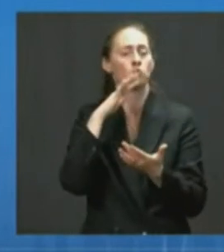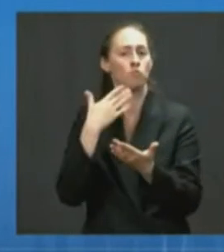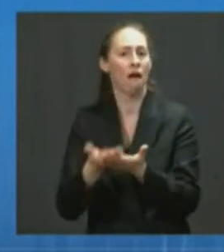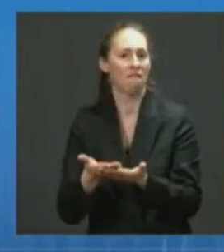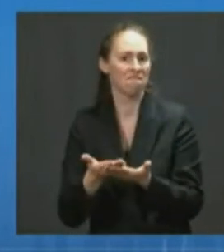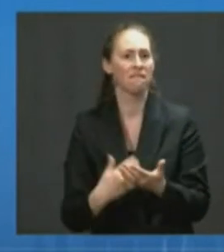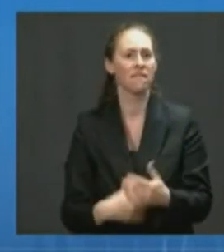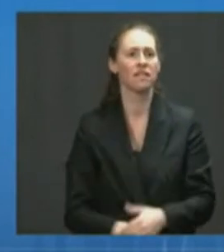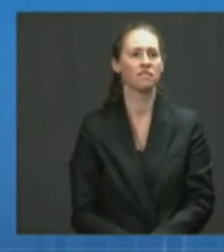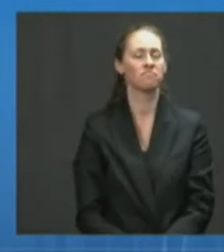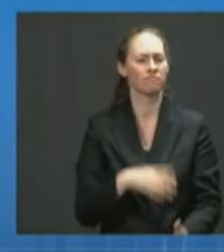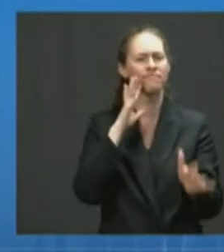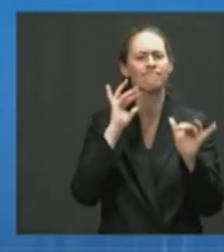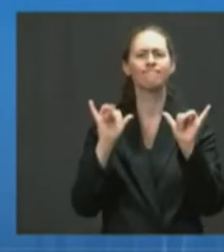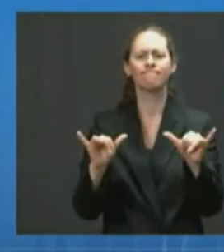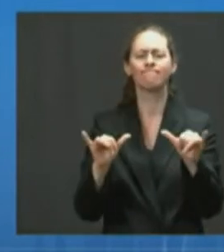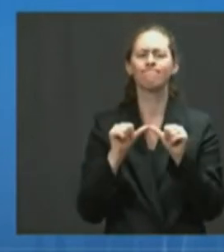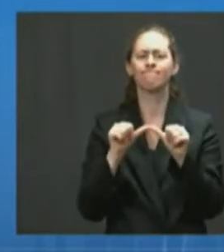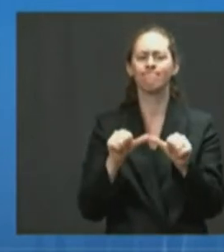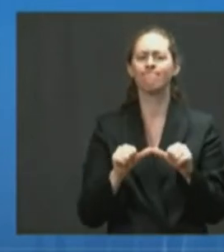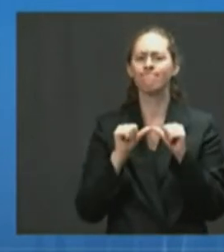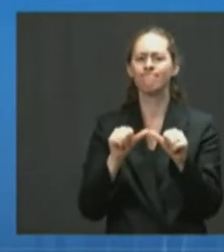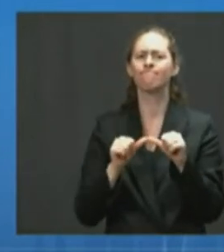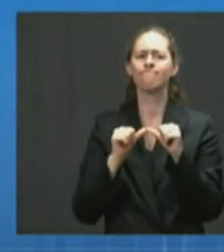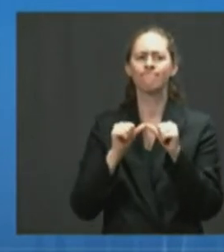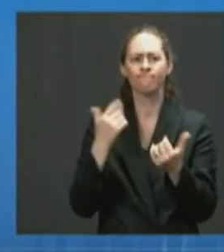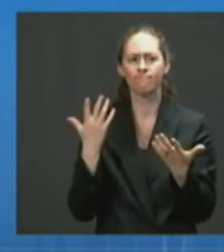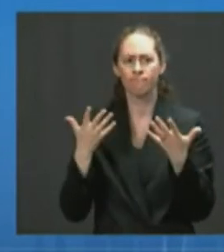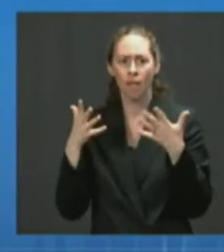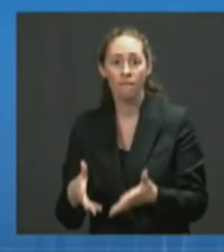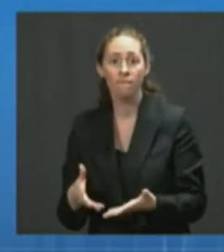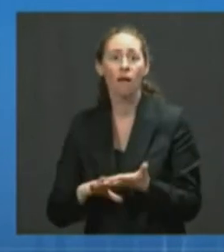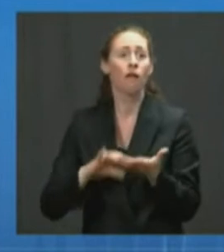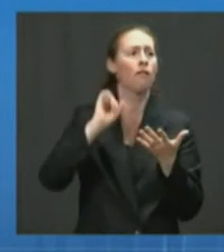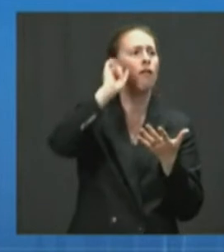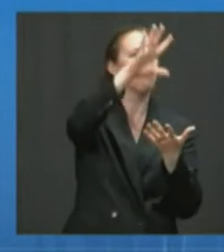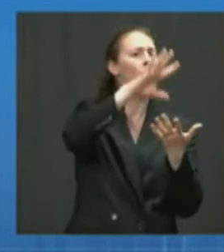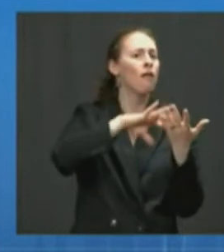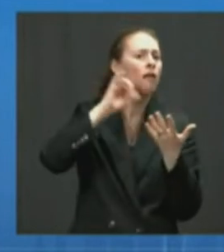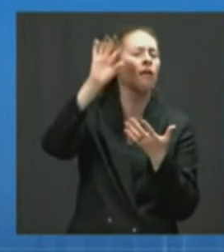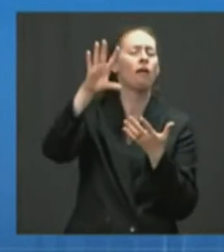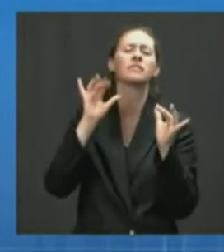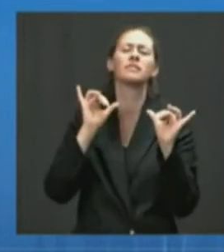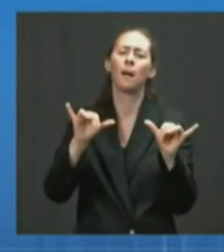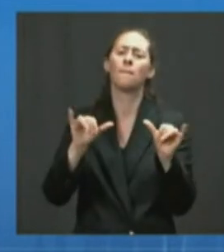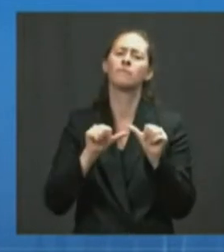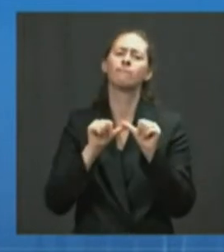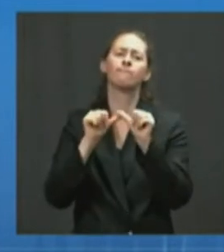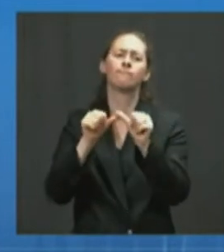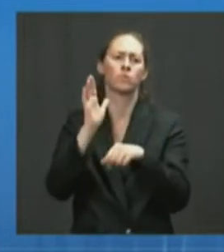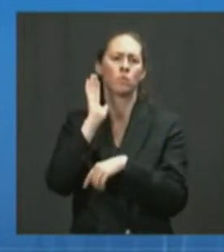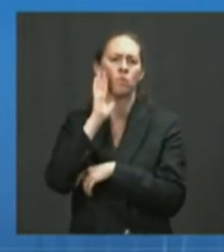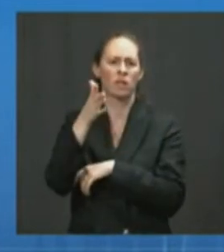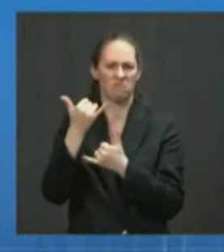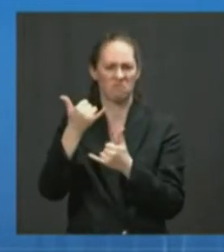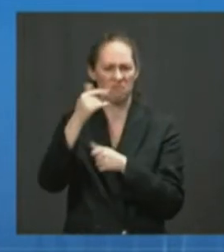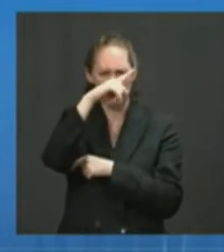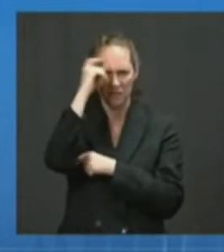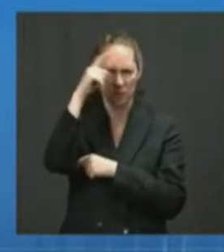continue to share tens of millions of doses across the summer months beyond the 80 million.